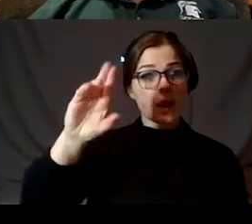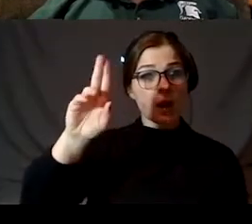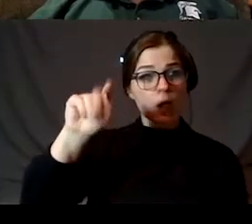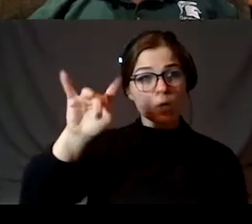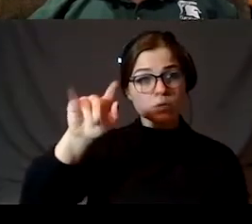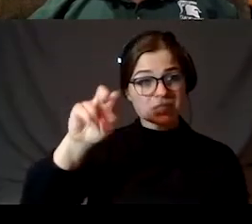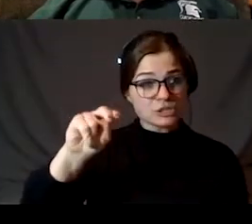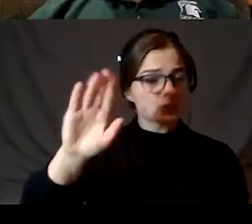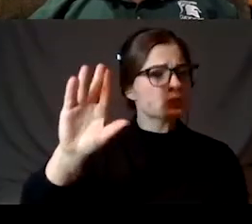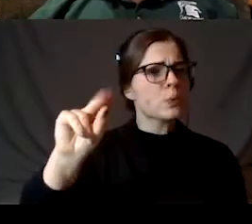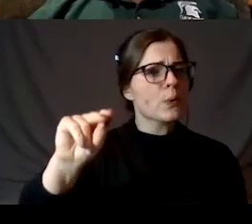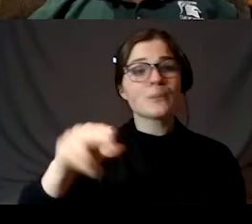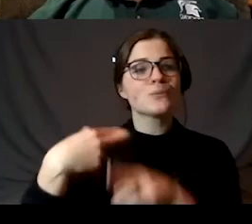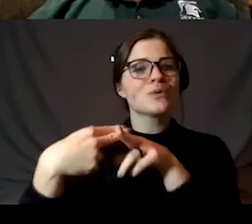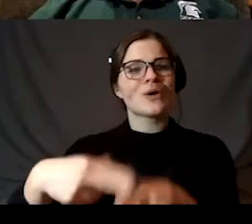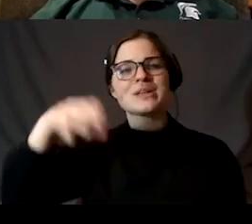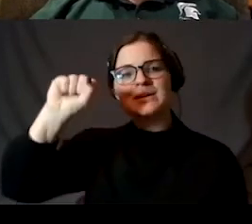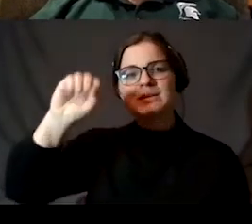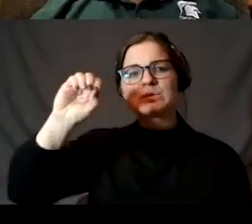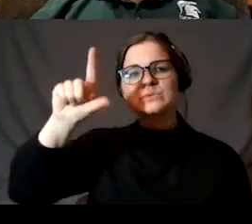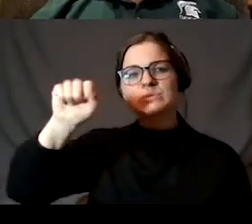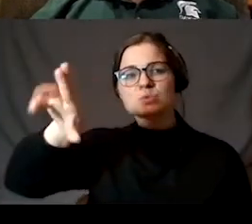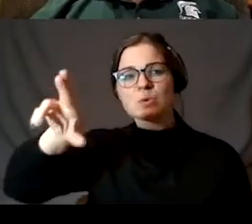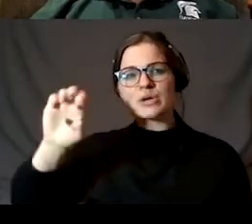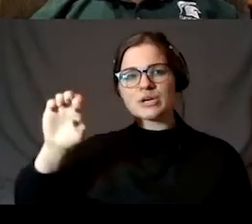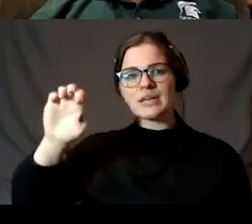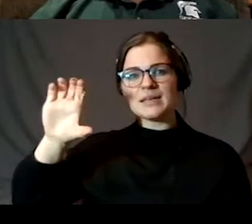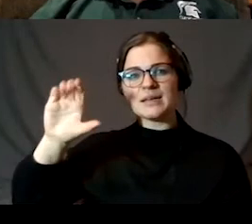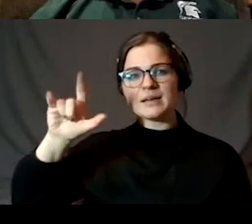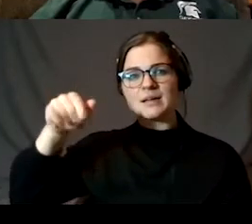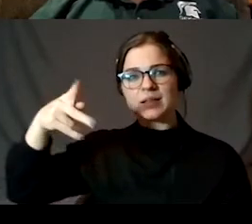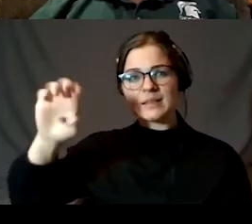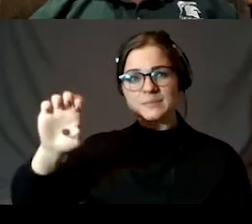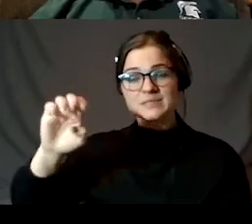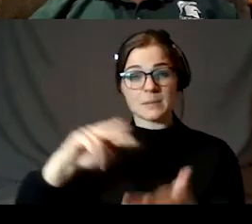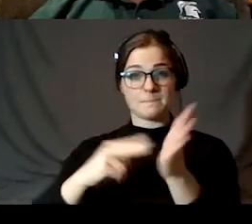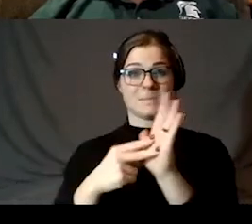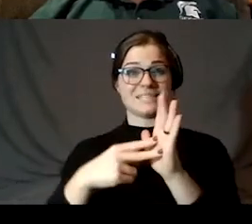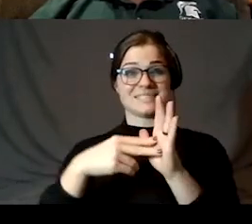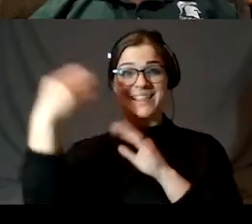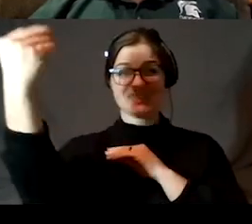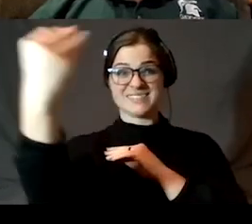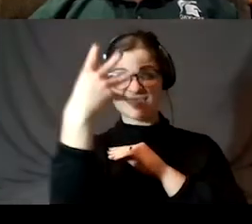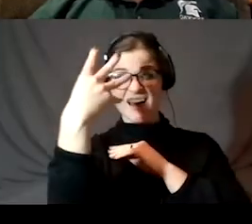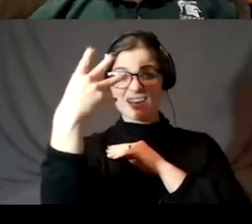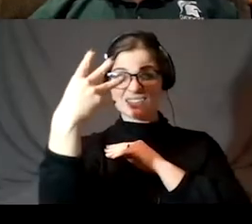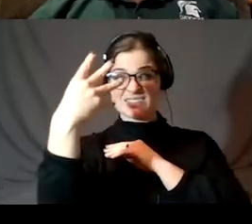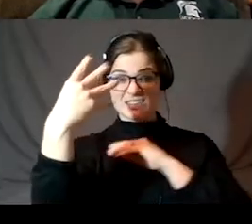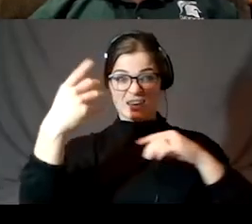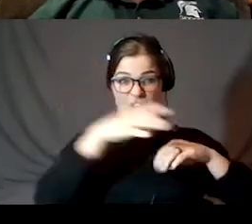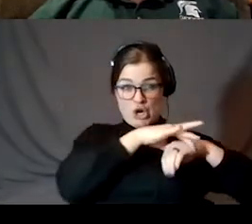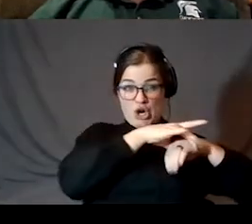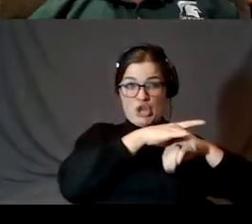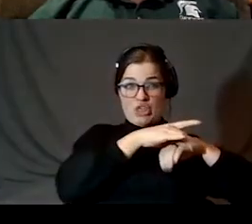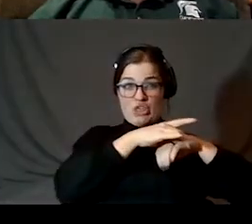solar eclipse, which is when the moon passes between us and the sun and blocks out the sun. This is a picture